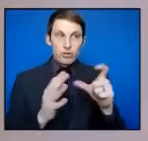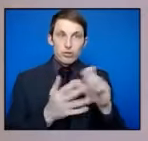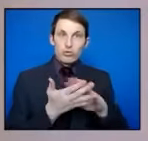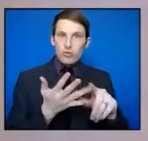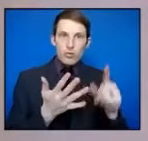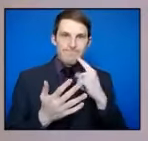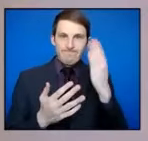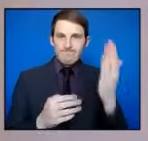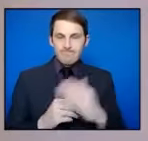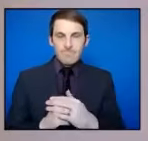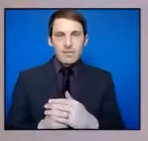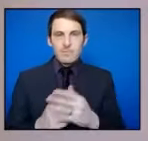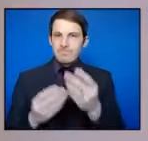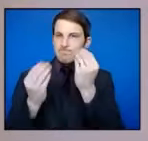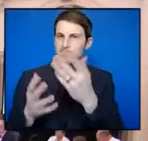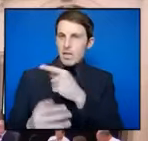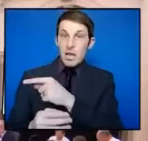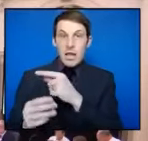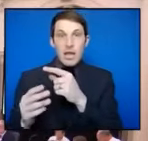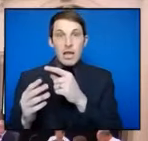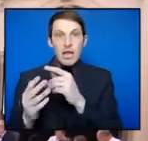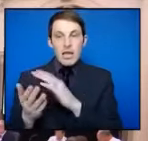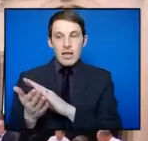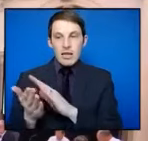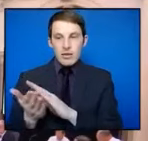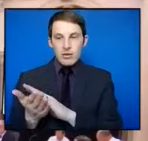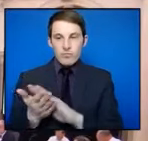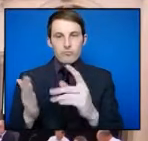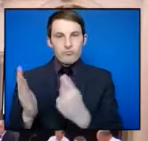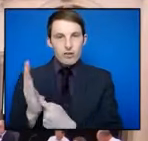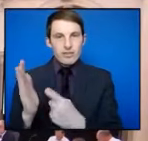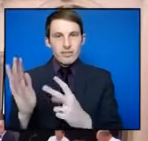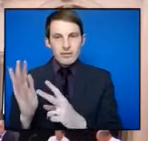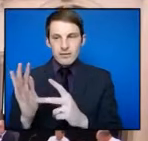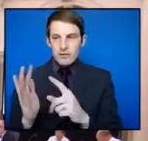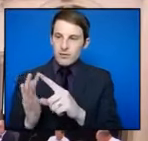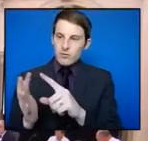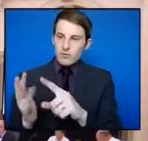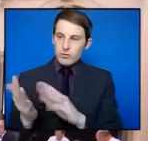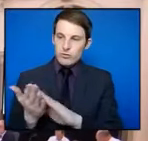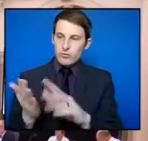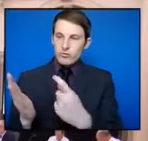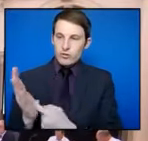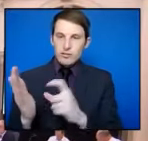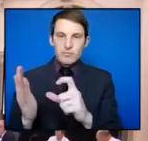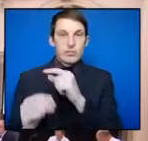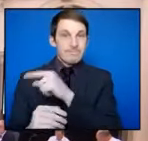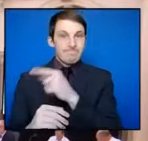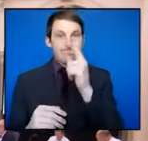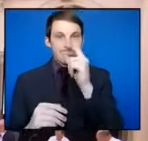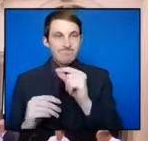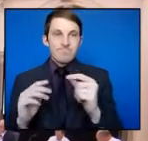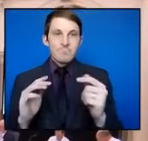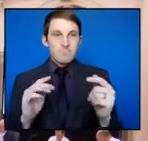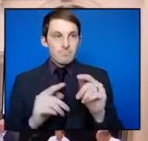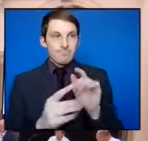access to it and I might get the Secretary to address it. And that information, of course, was provided in the course of the litigation where the